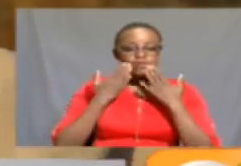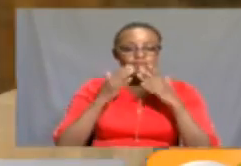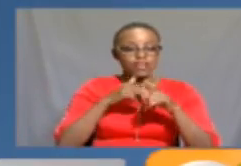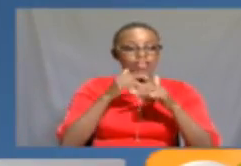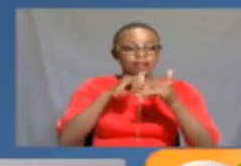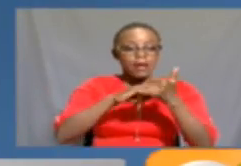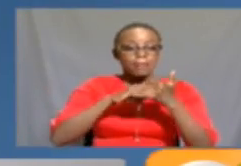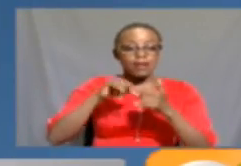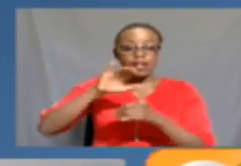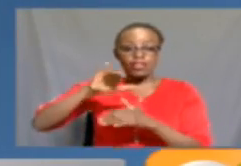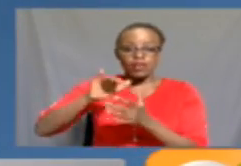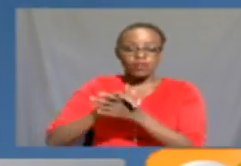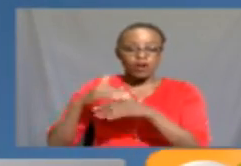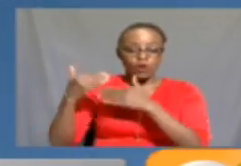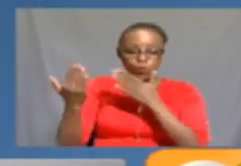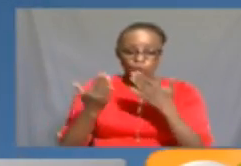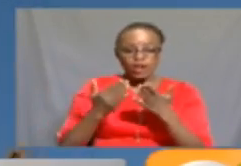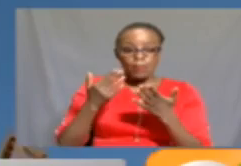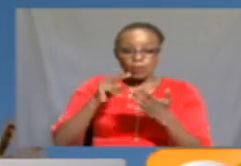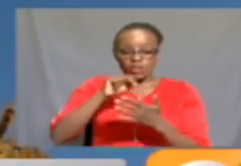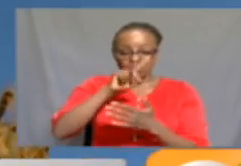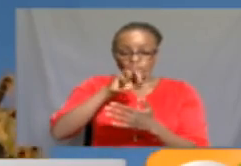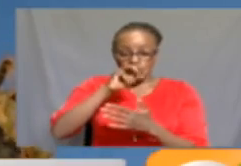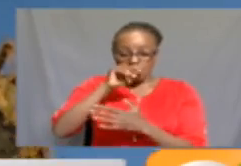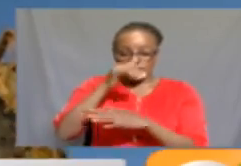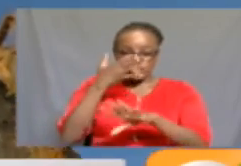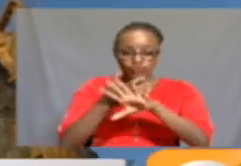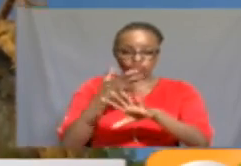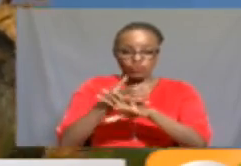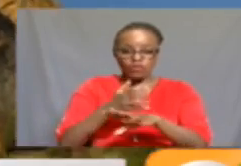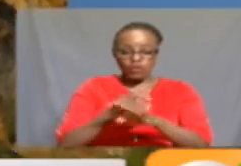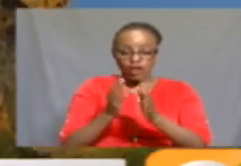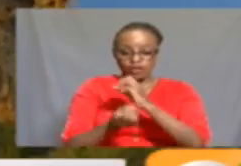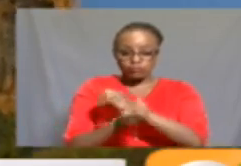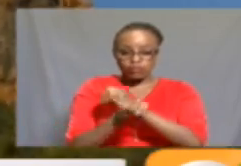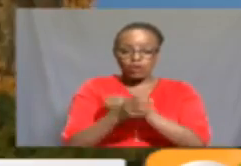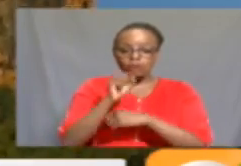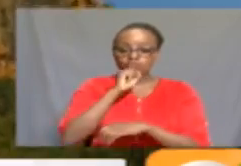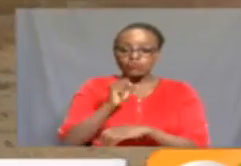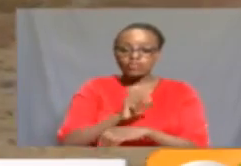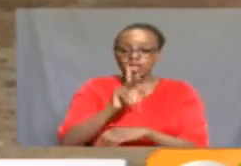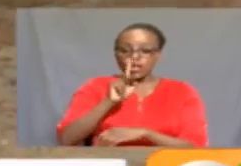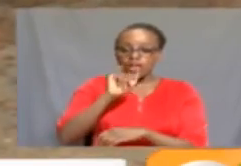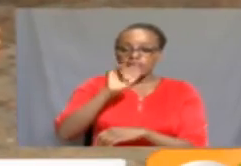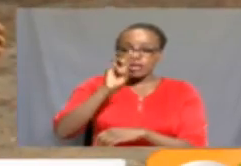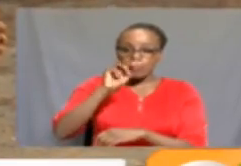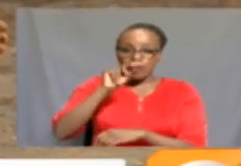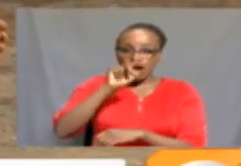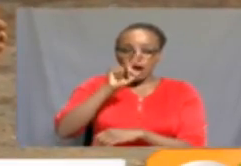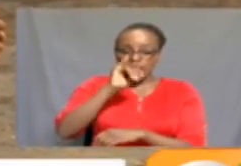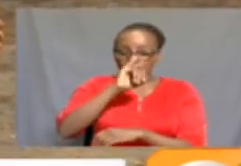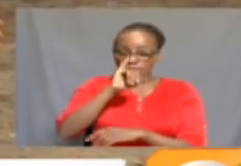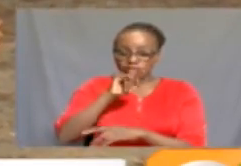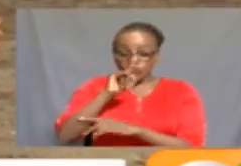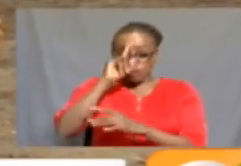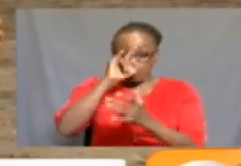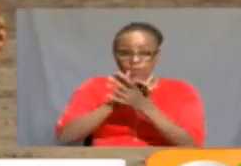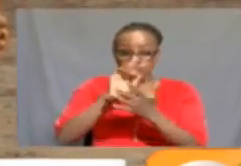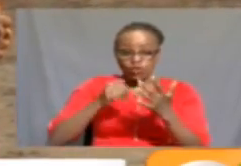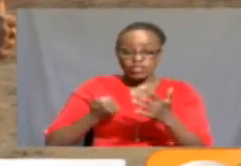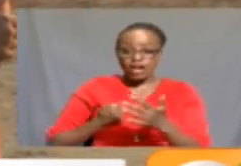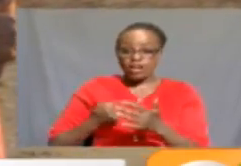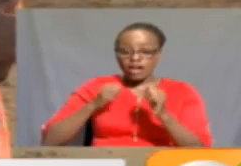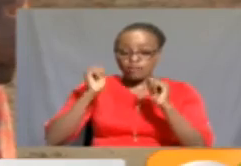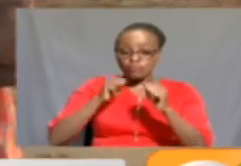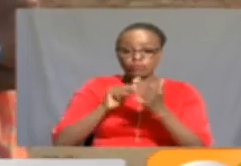Welcome to Nzambani Rock, whose existence as narrated to us by Mzee Kimanzi Mutunga, is pegged on the belief that a girl who